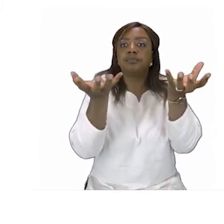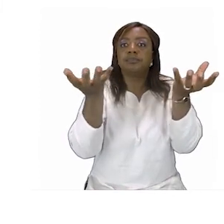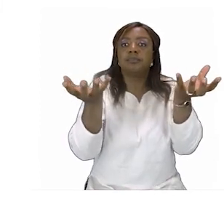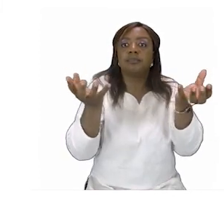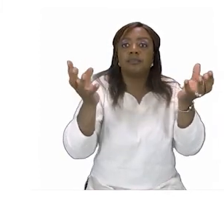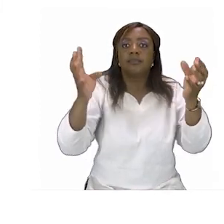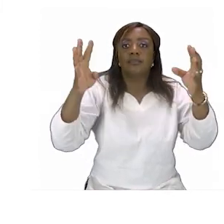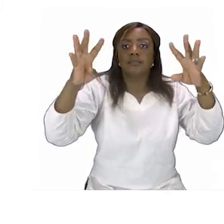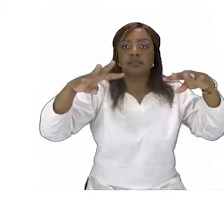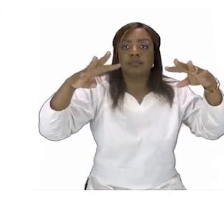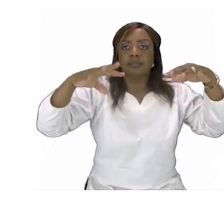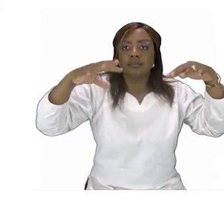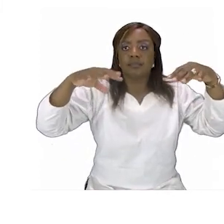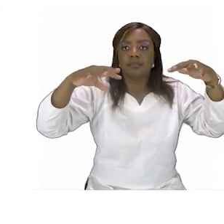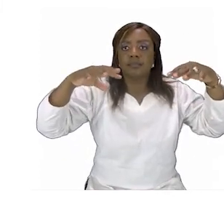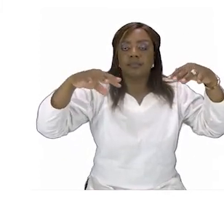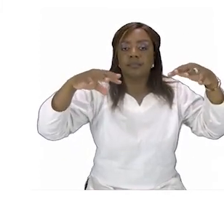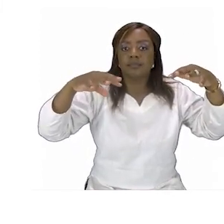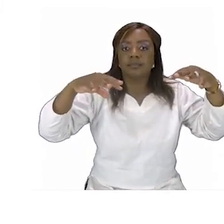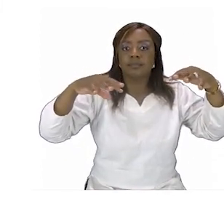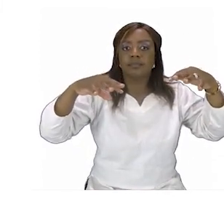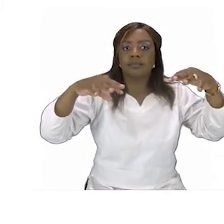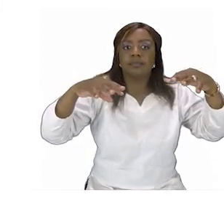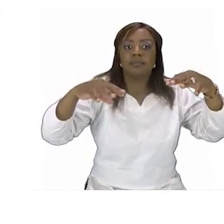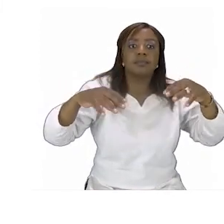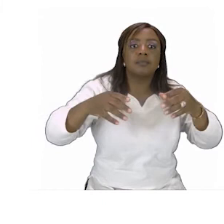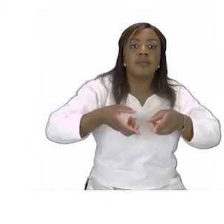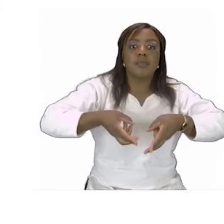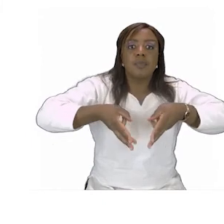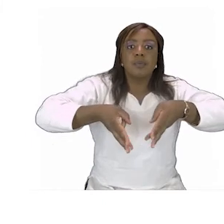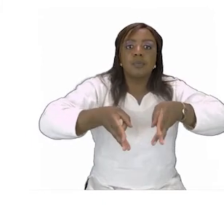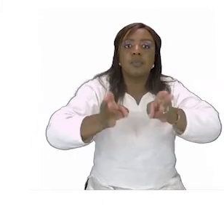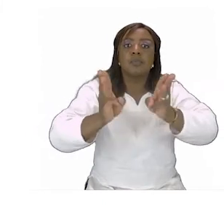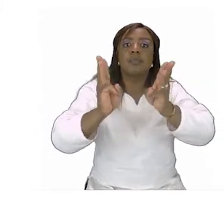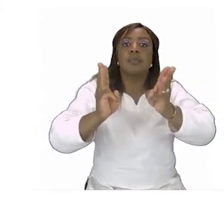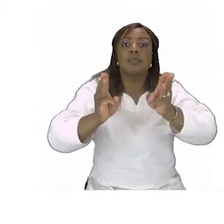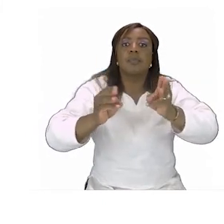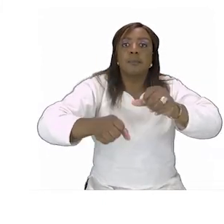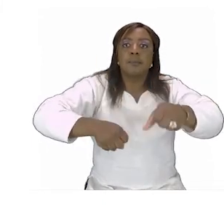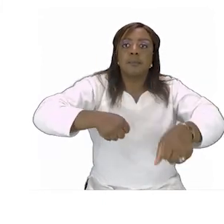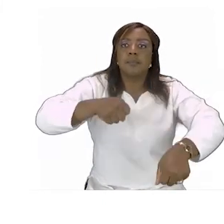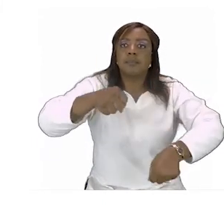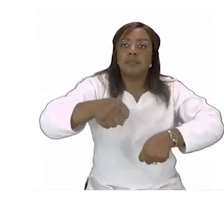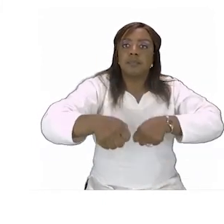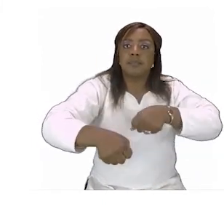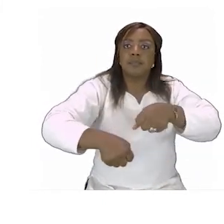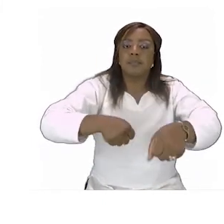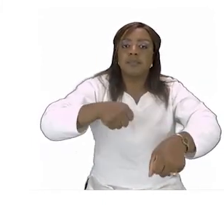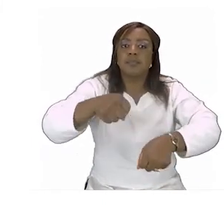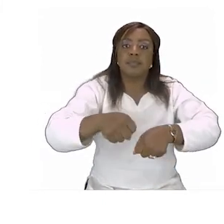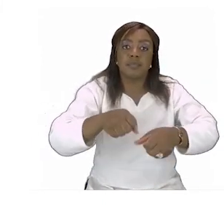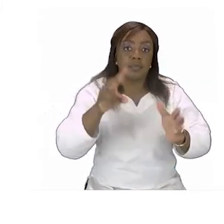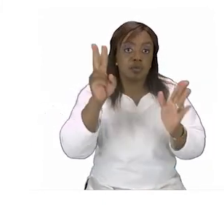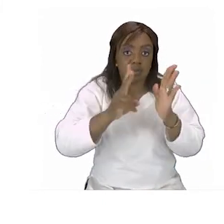path bicycle did you read